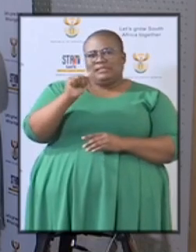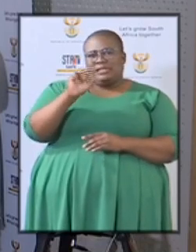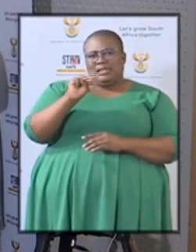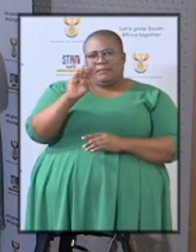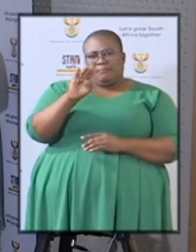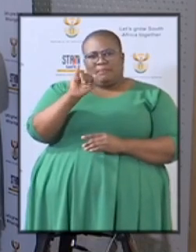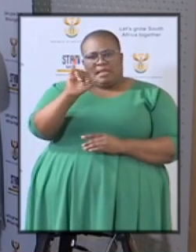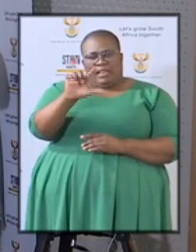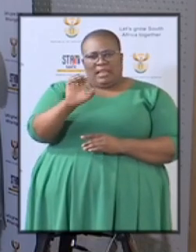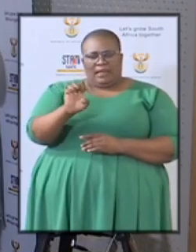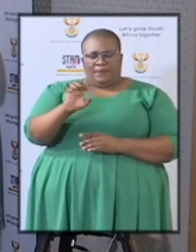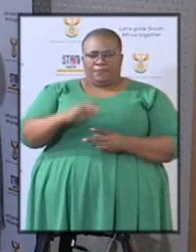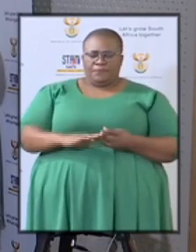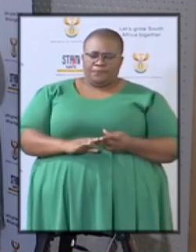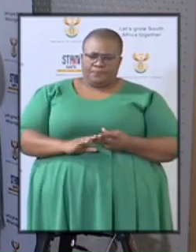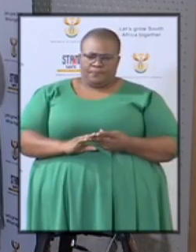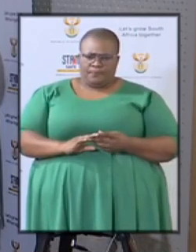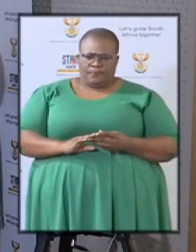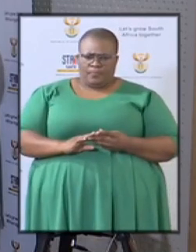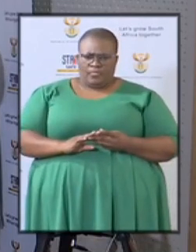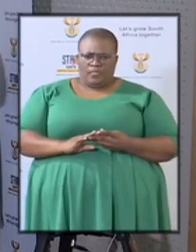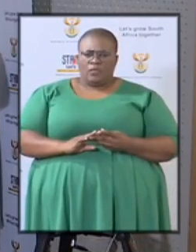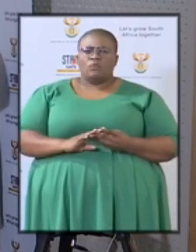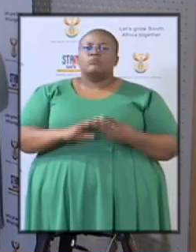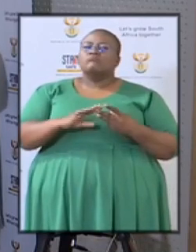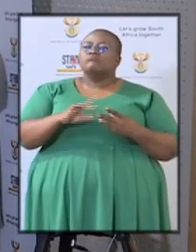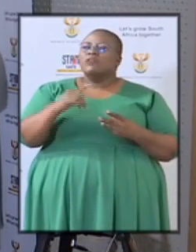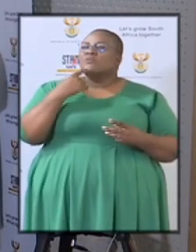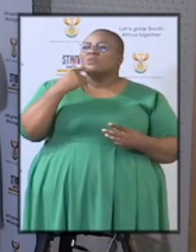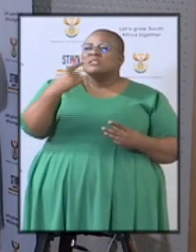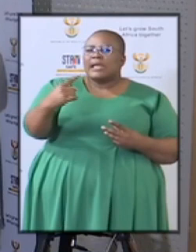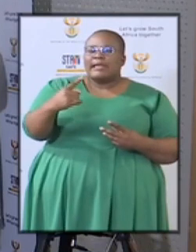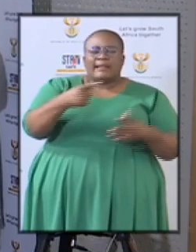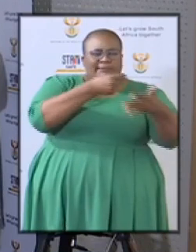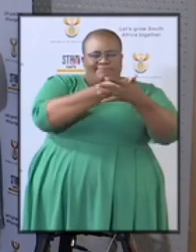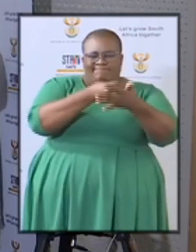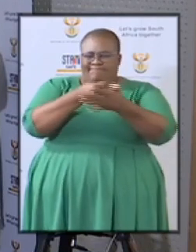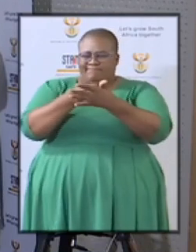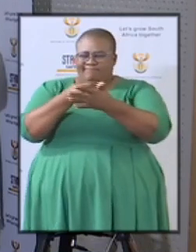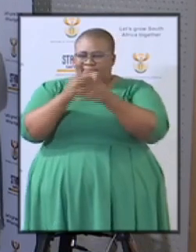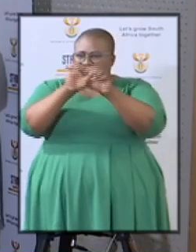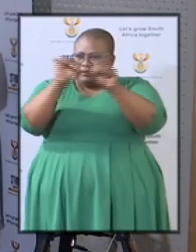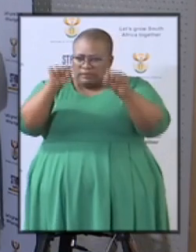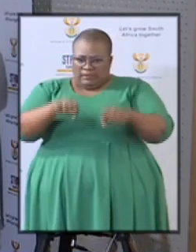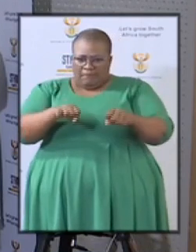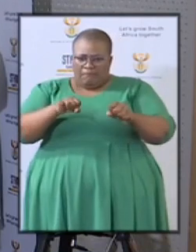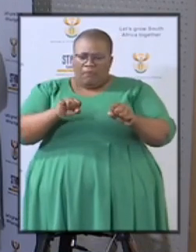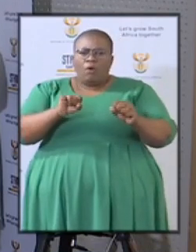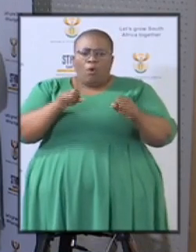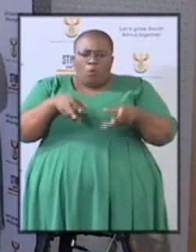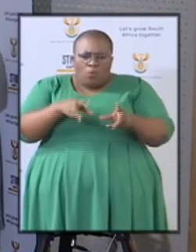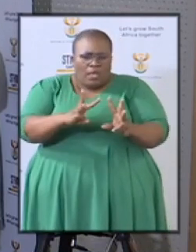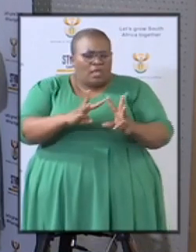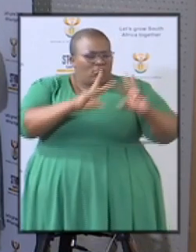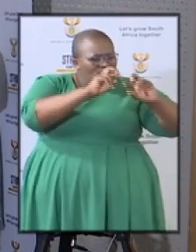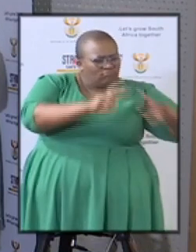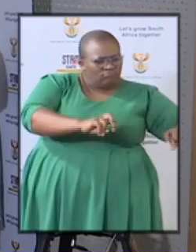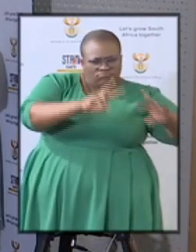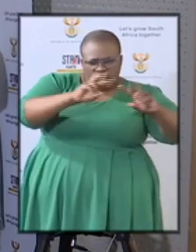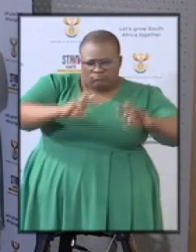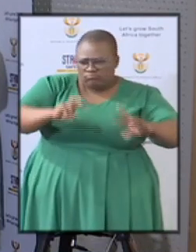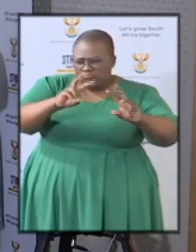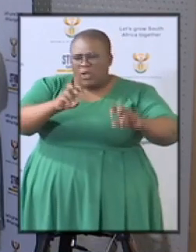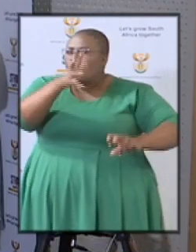looking into procurement entail? Does it mean that ministers will personally be going through the contracts?